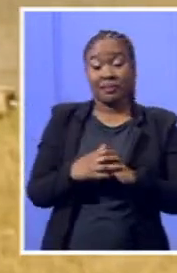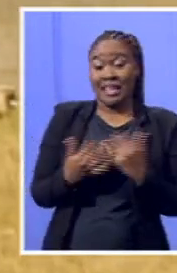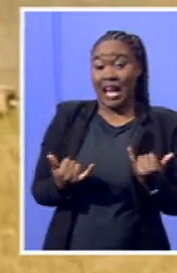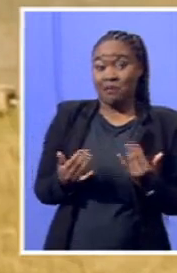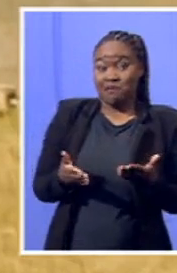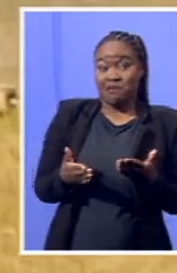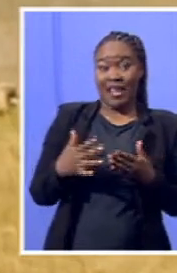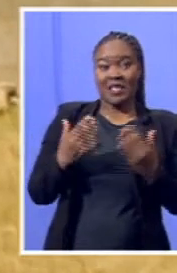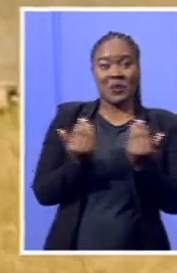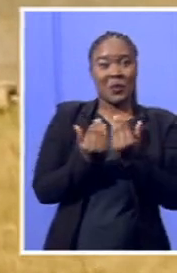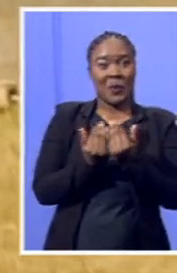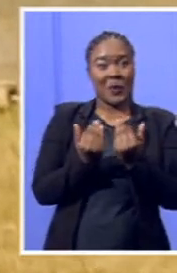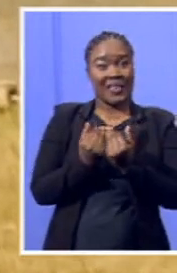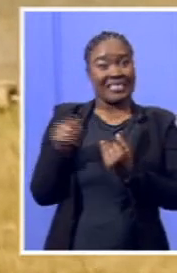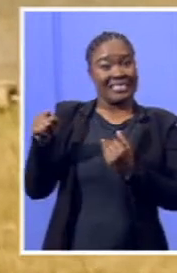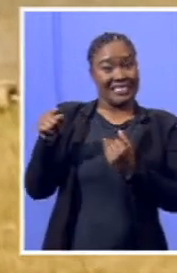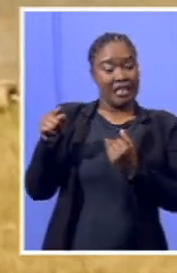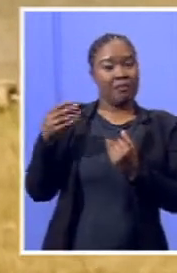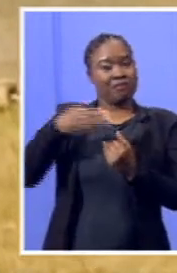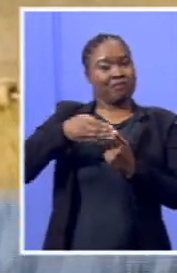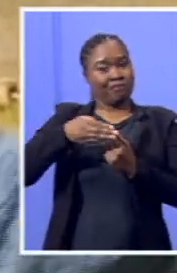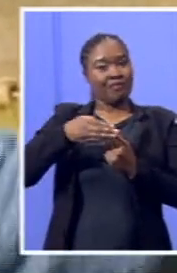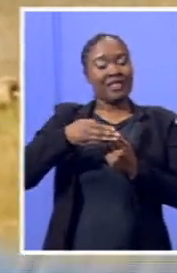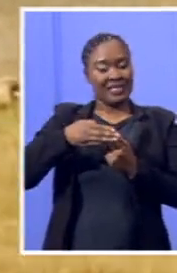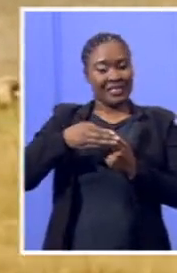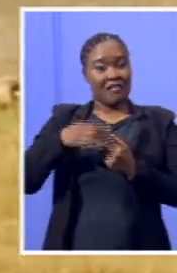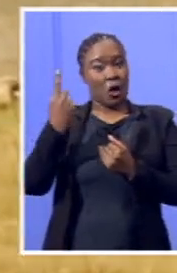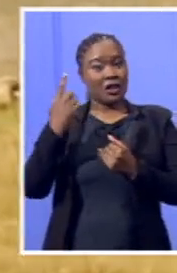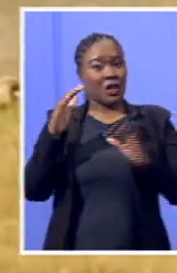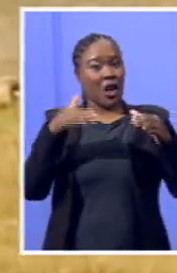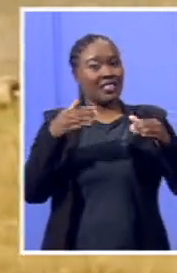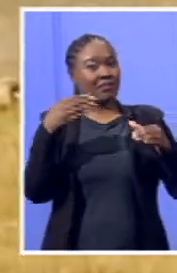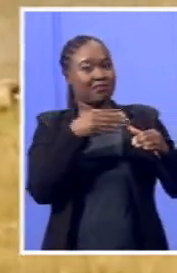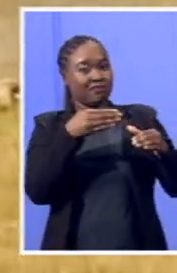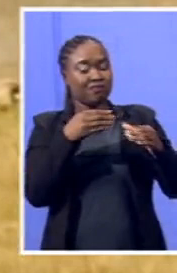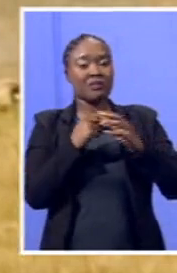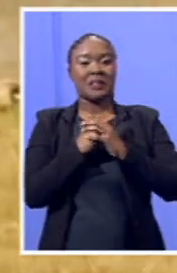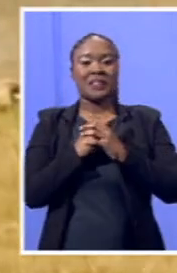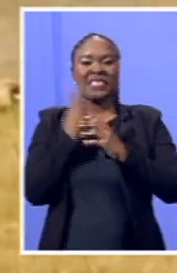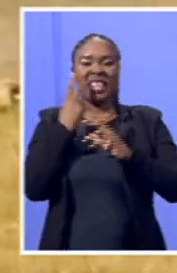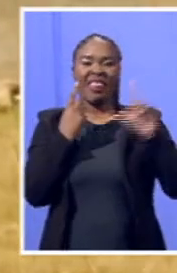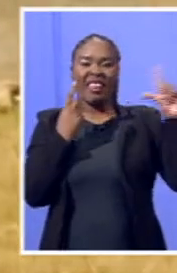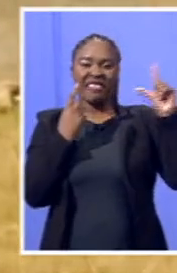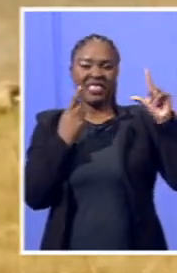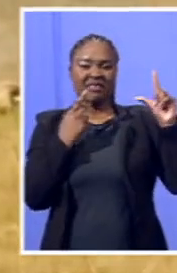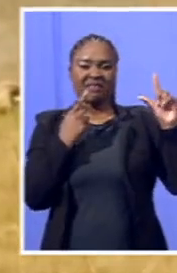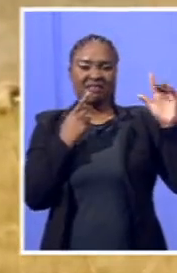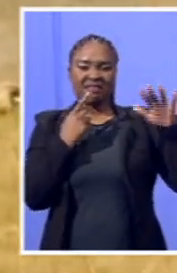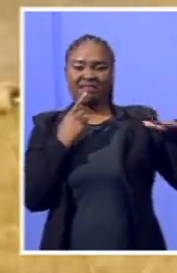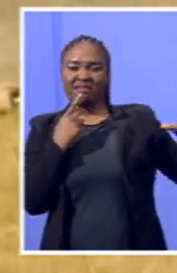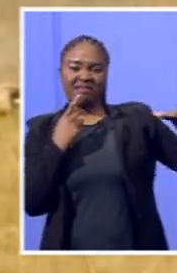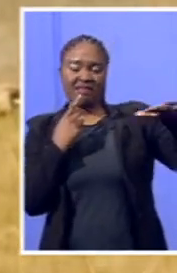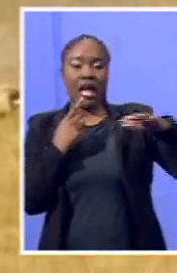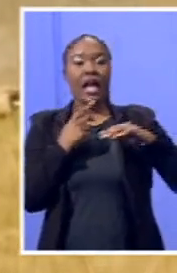school where he attended his first class in my left hand side. There is also a church